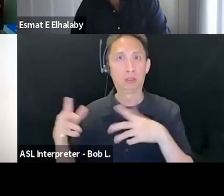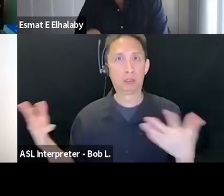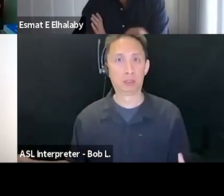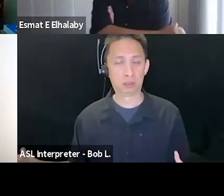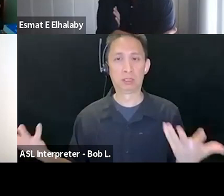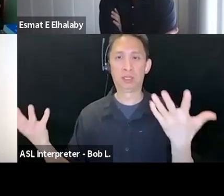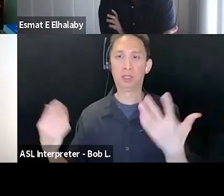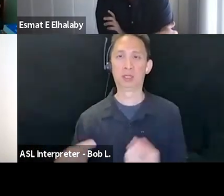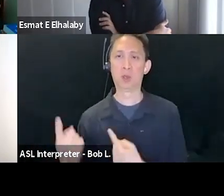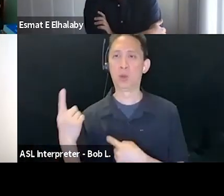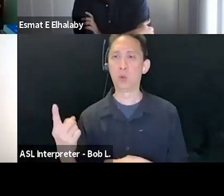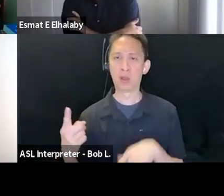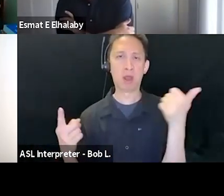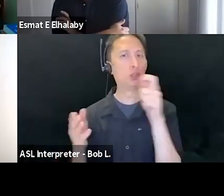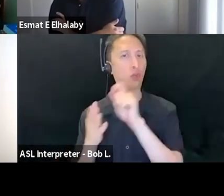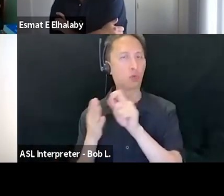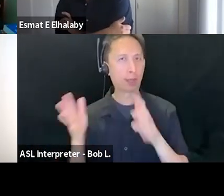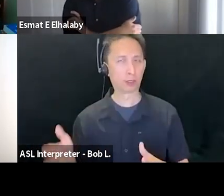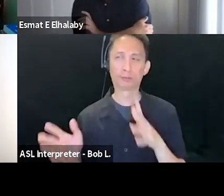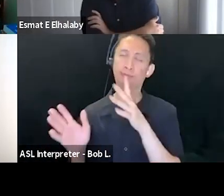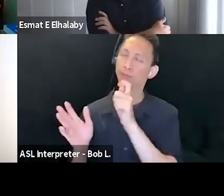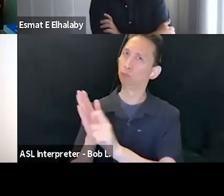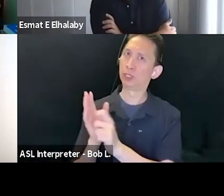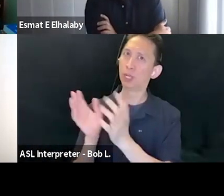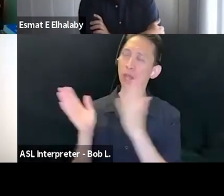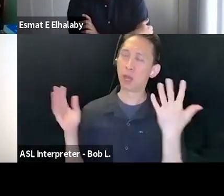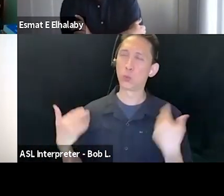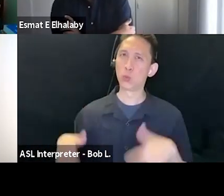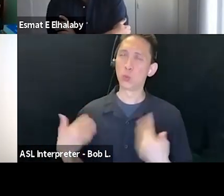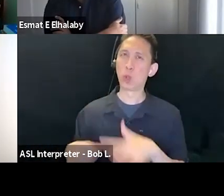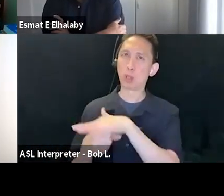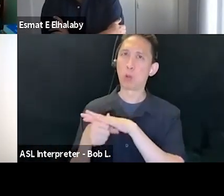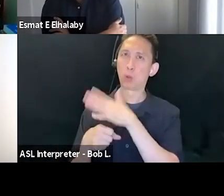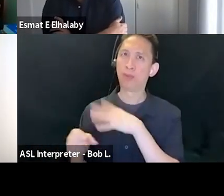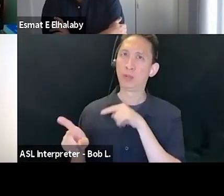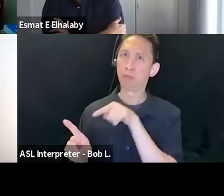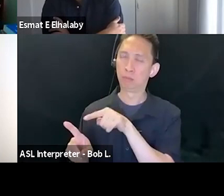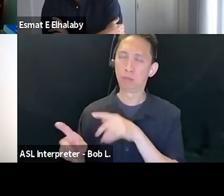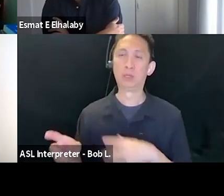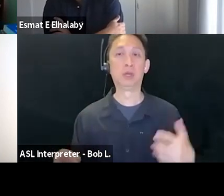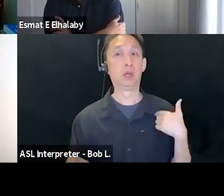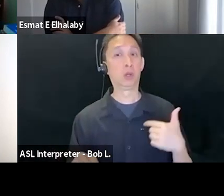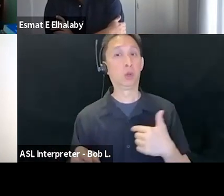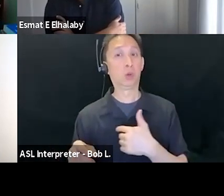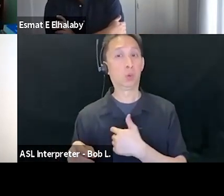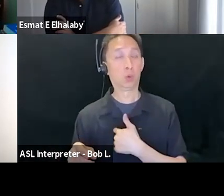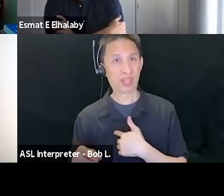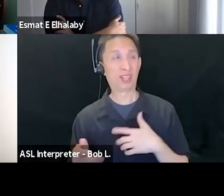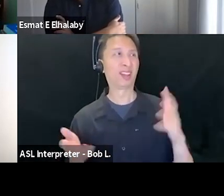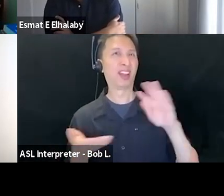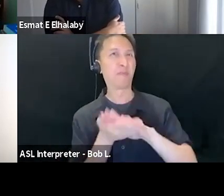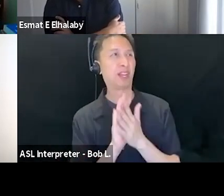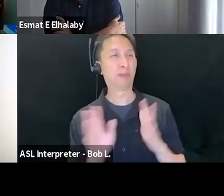Shiha speaks volume to this. So we need to look at the way we become a combat proven element